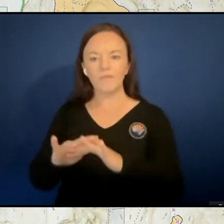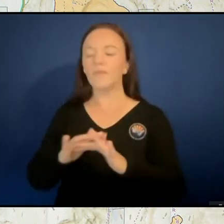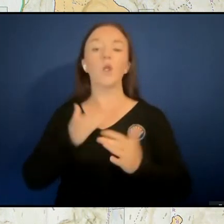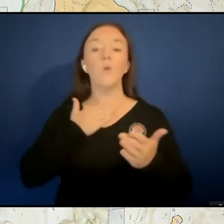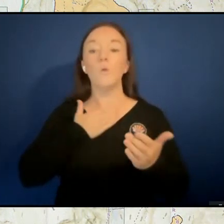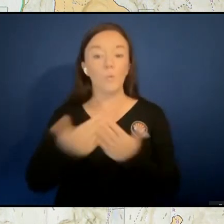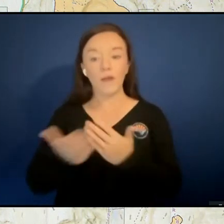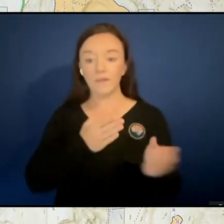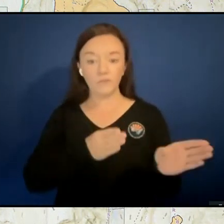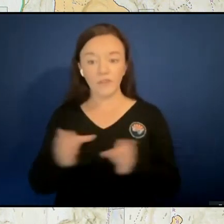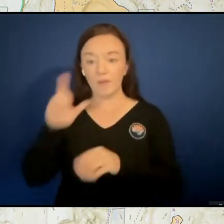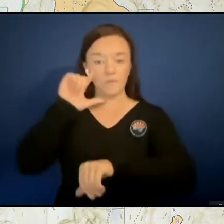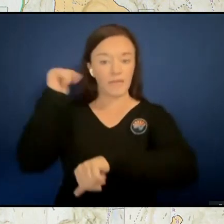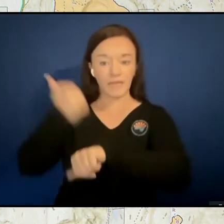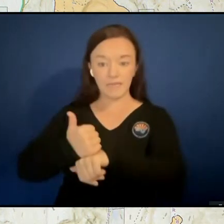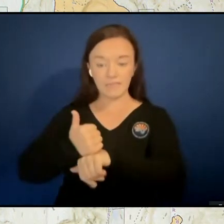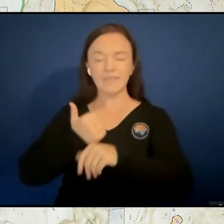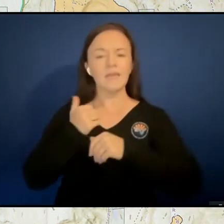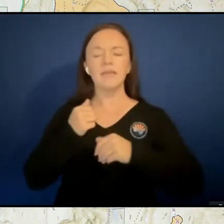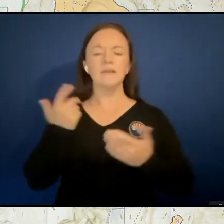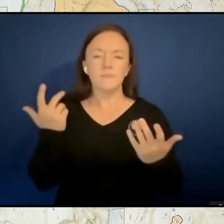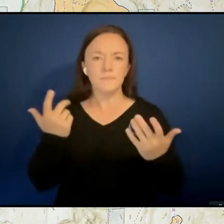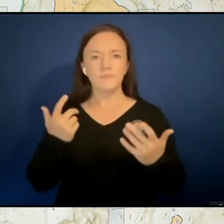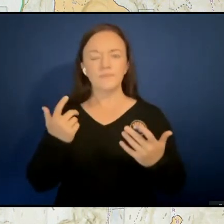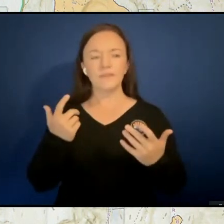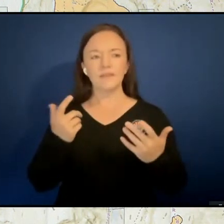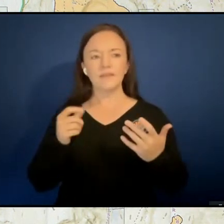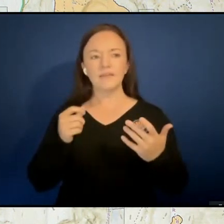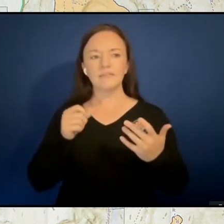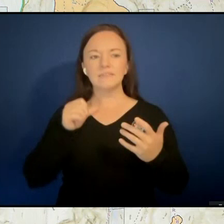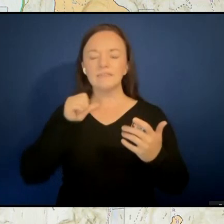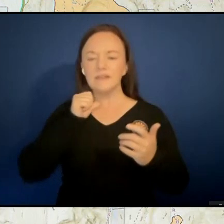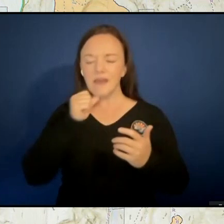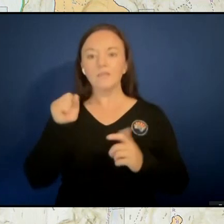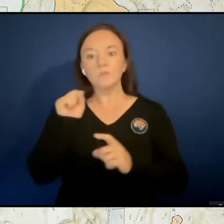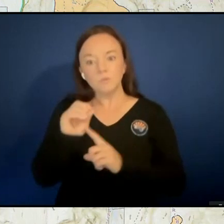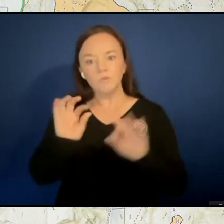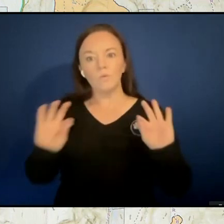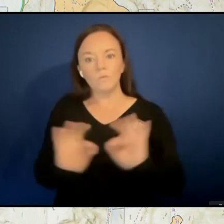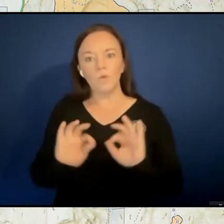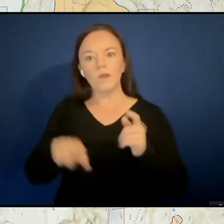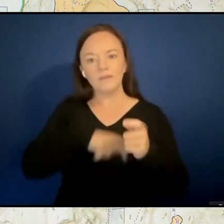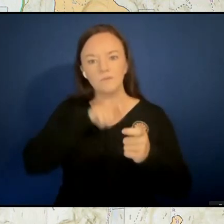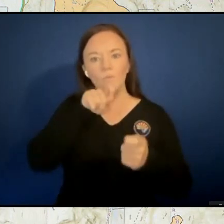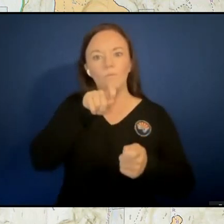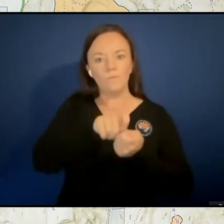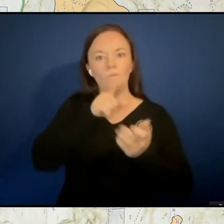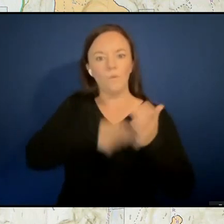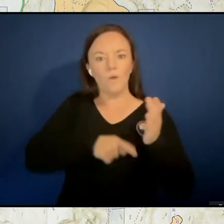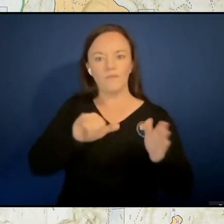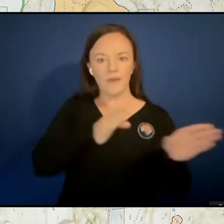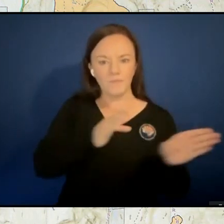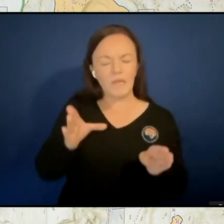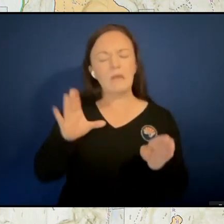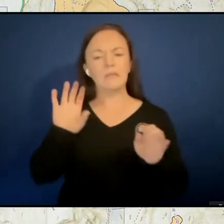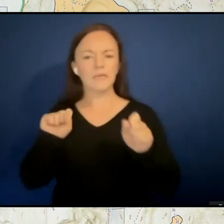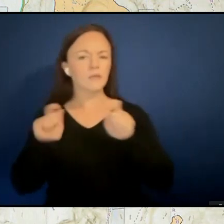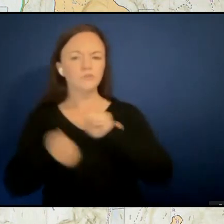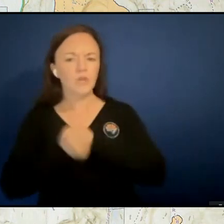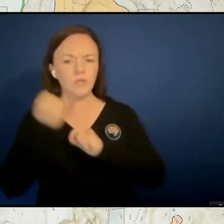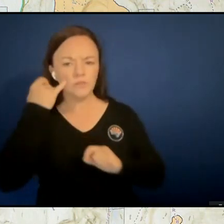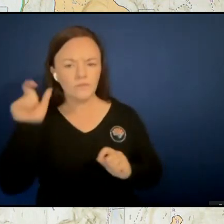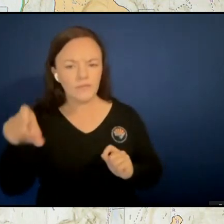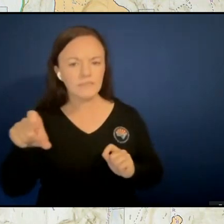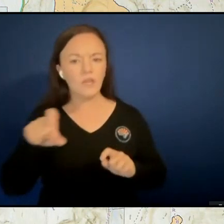whatever. It, it doesn't, it doesn't matter so much what your plan is because plans change, but that you